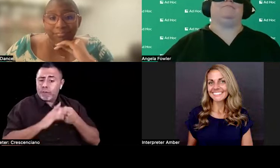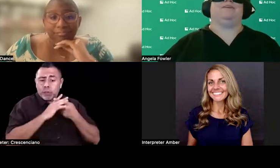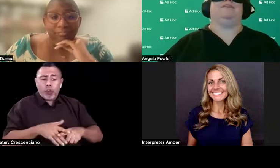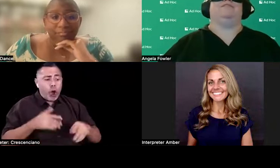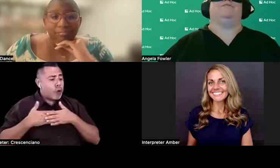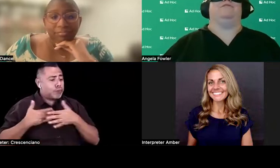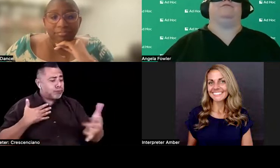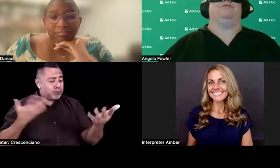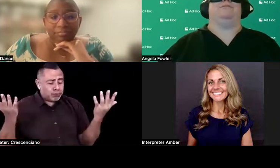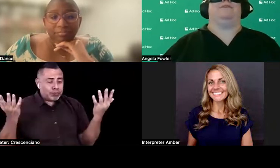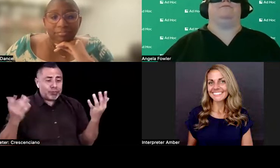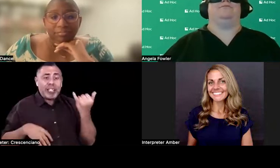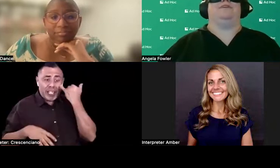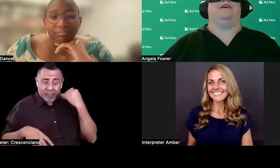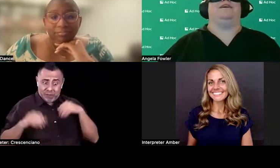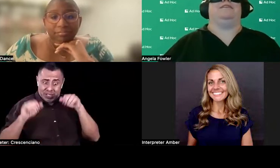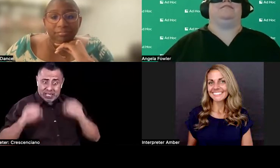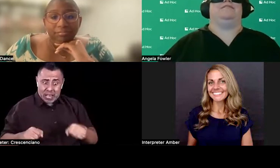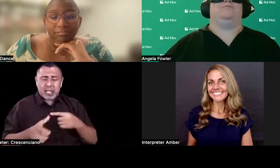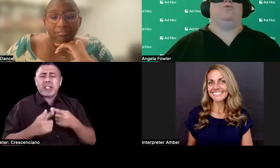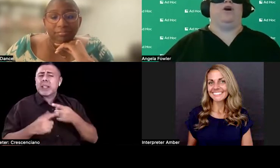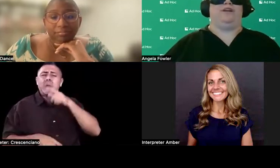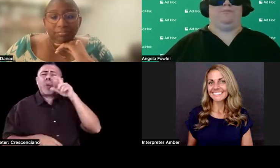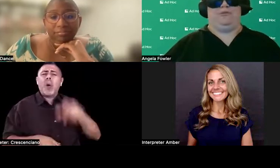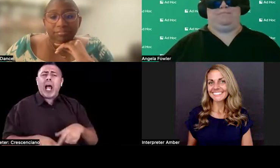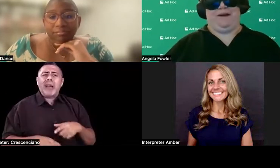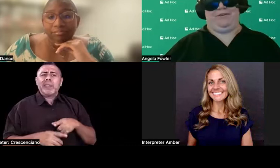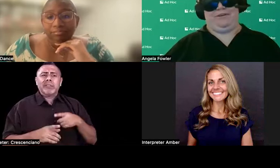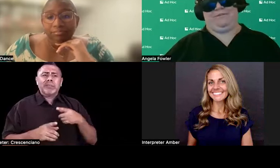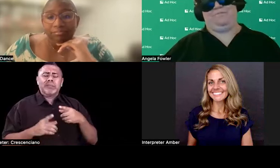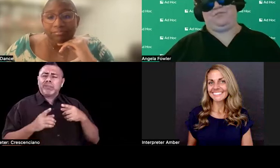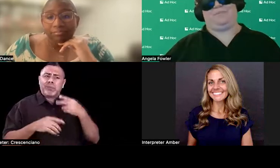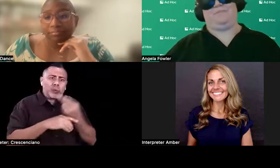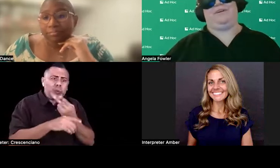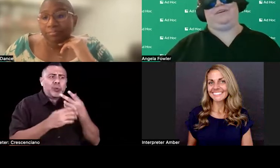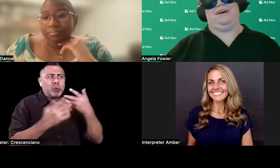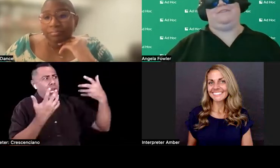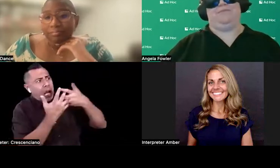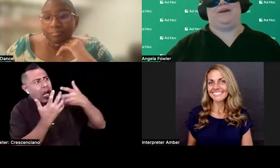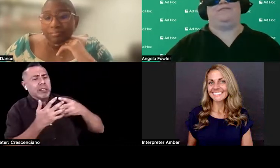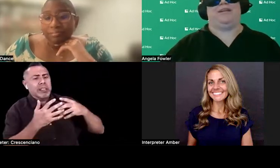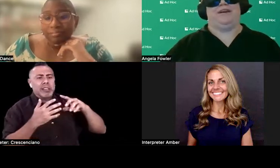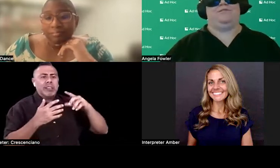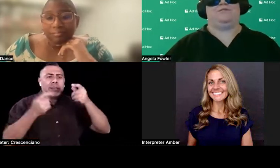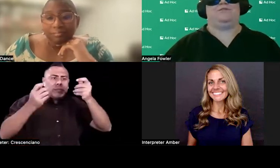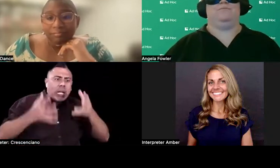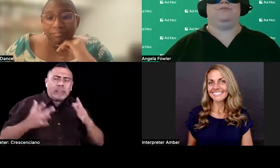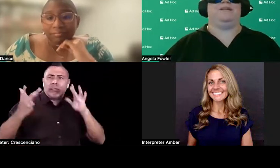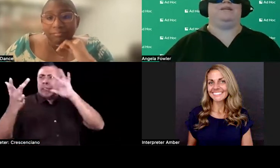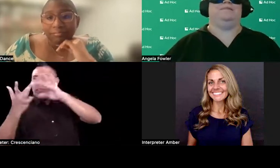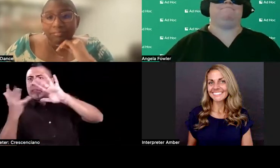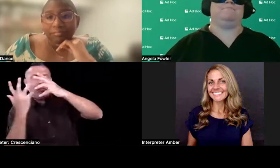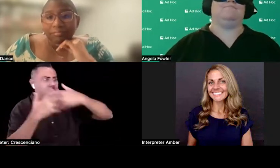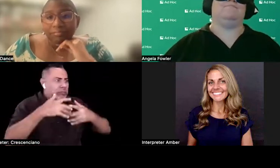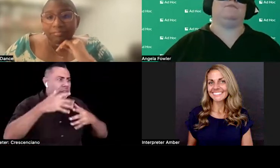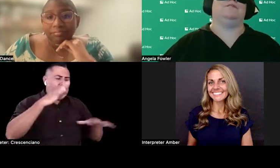there wouldn't be a need to go through all this bureaucracy and one more barrier separating us from everybody else would